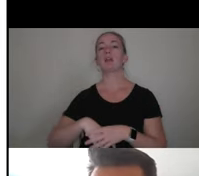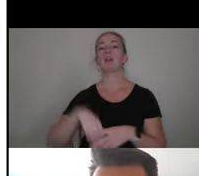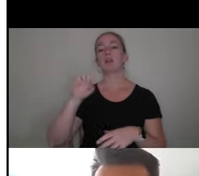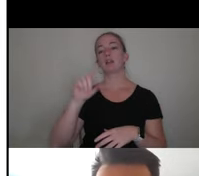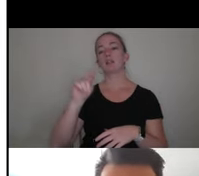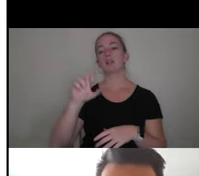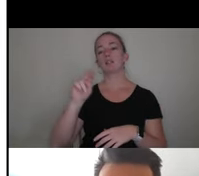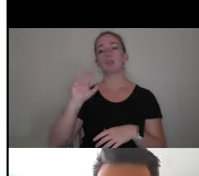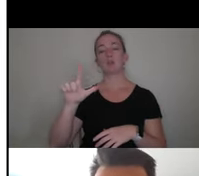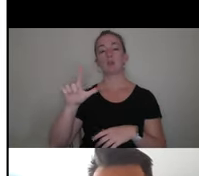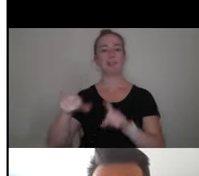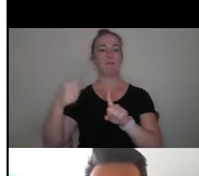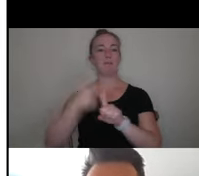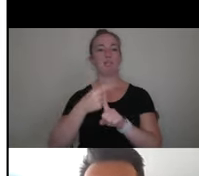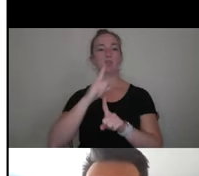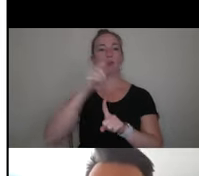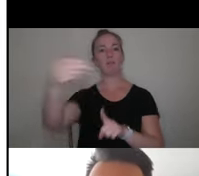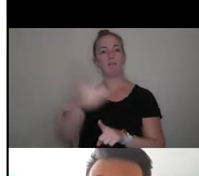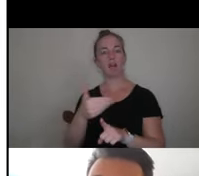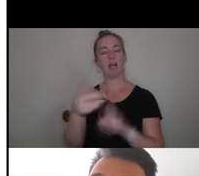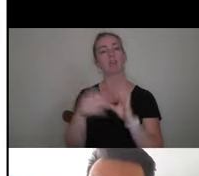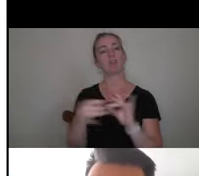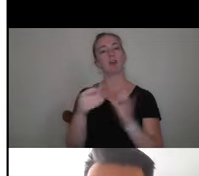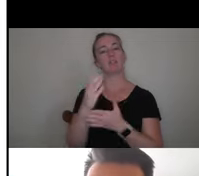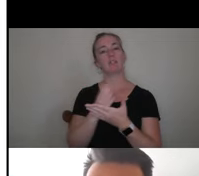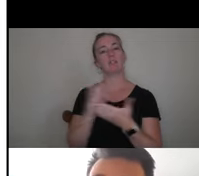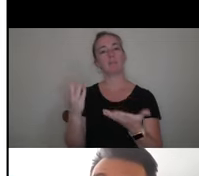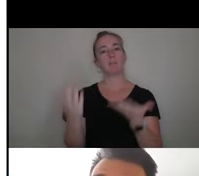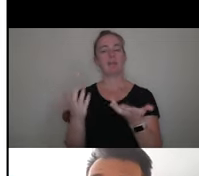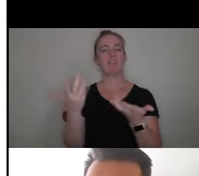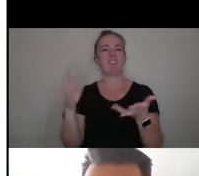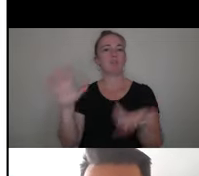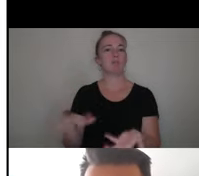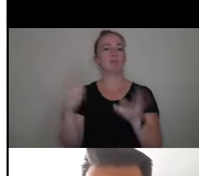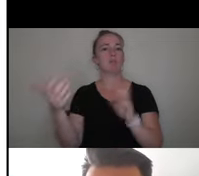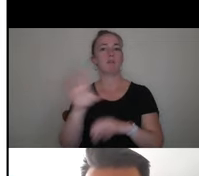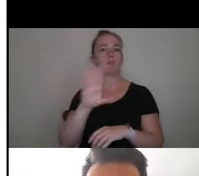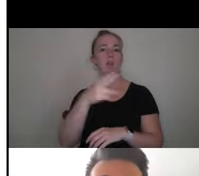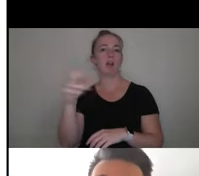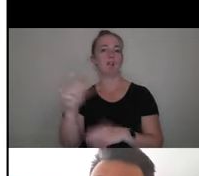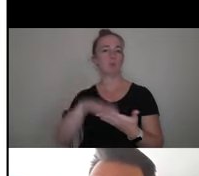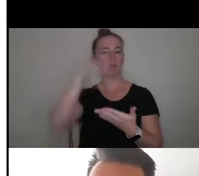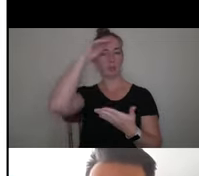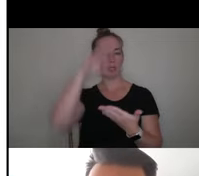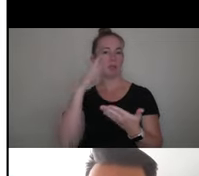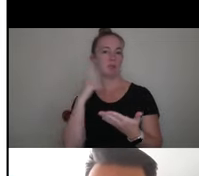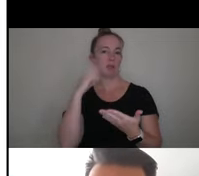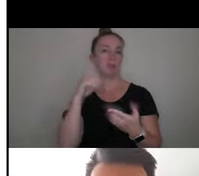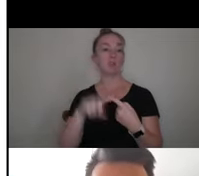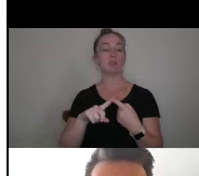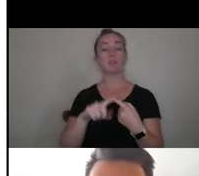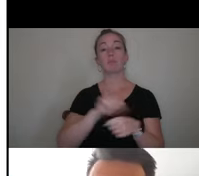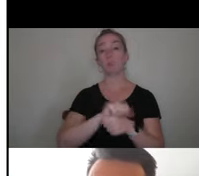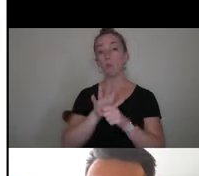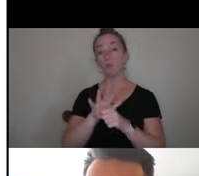invited to talk about some things that might have disrupted your high school learning experience. This could be COVID-19.